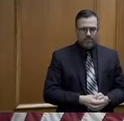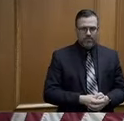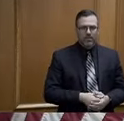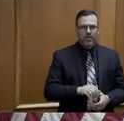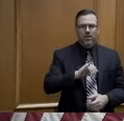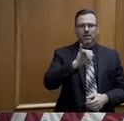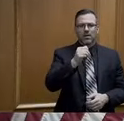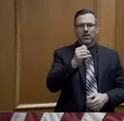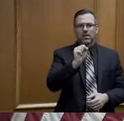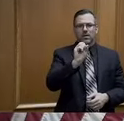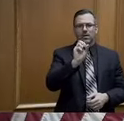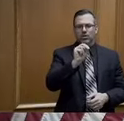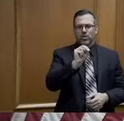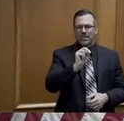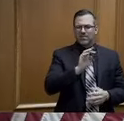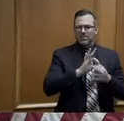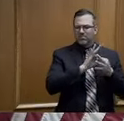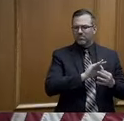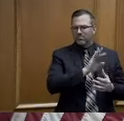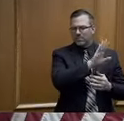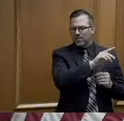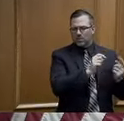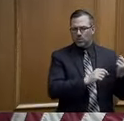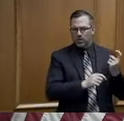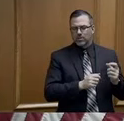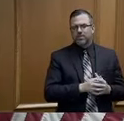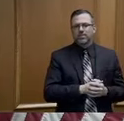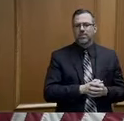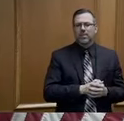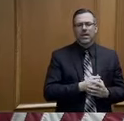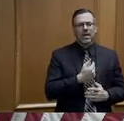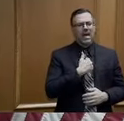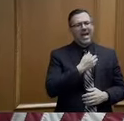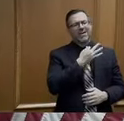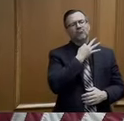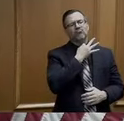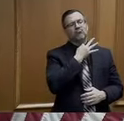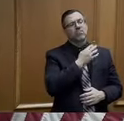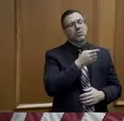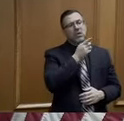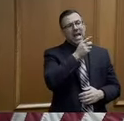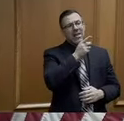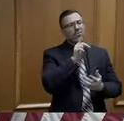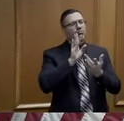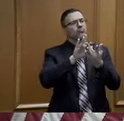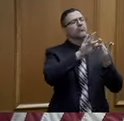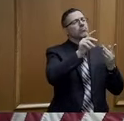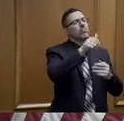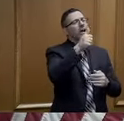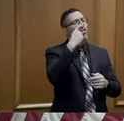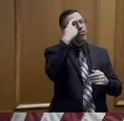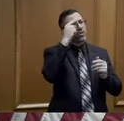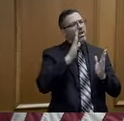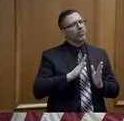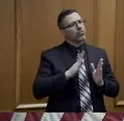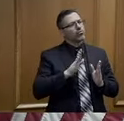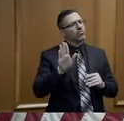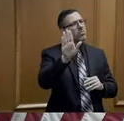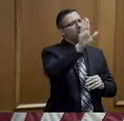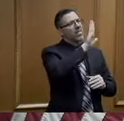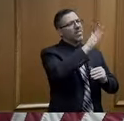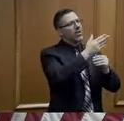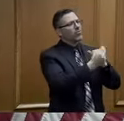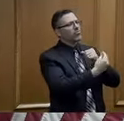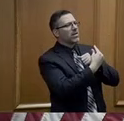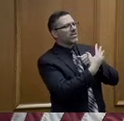Jason's question. I'm wondering if you have talked with any other governors about their advice, perhaps places